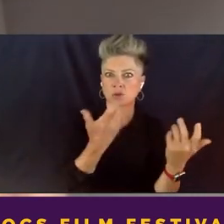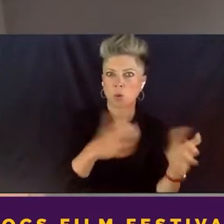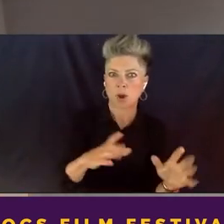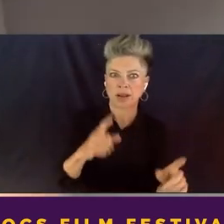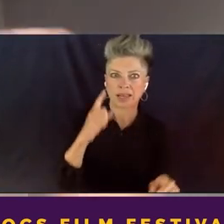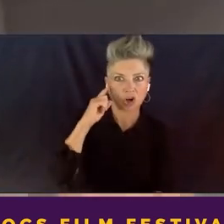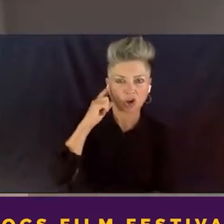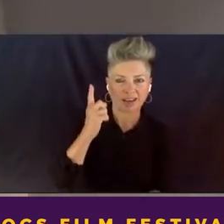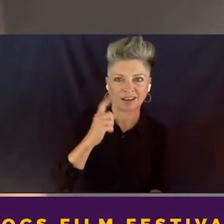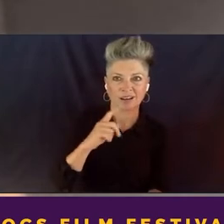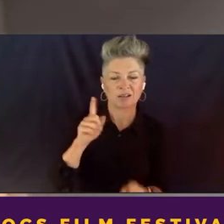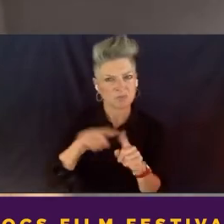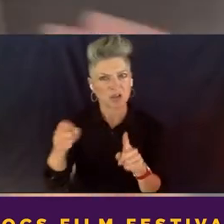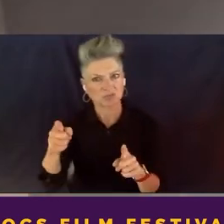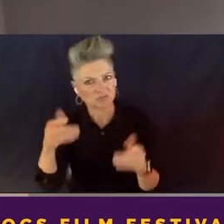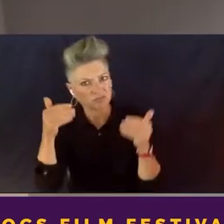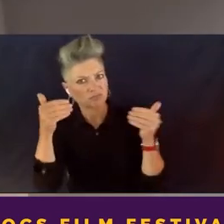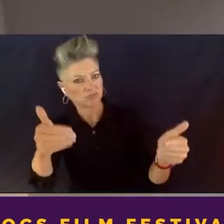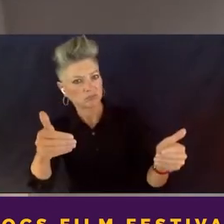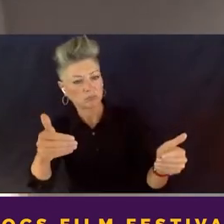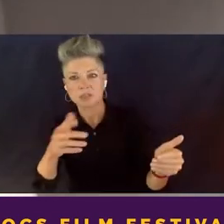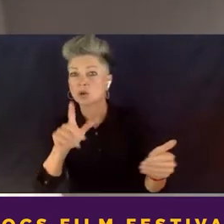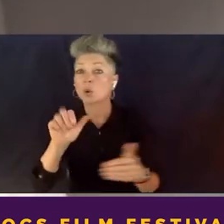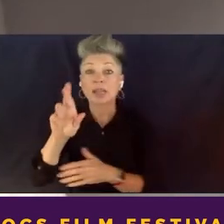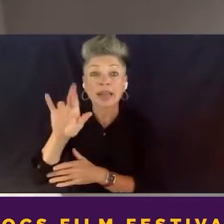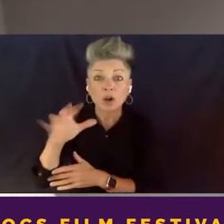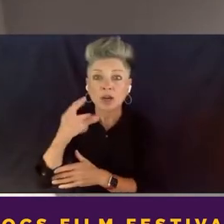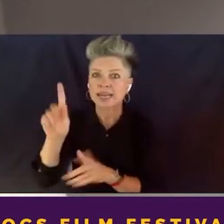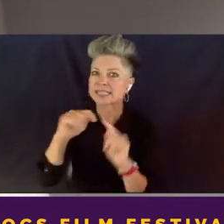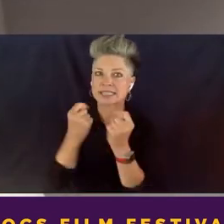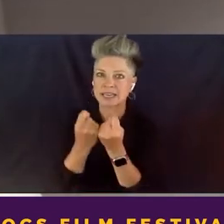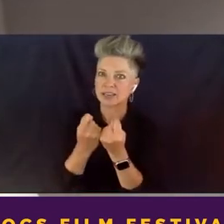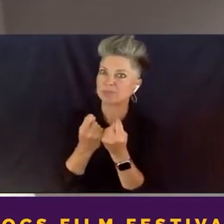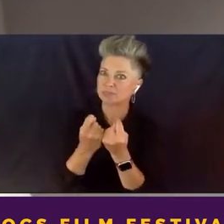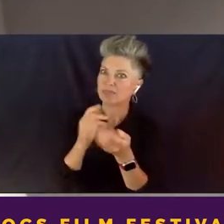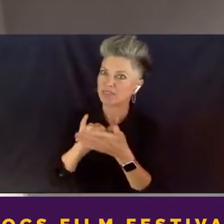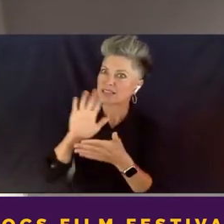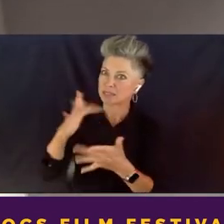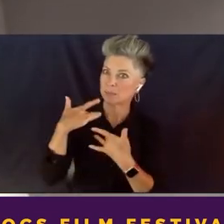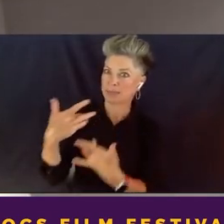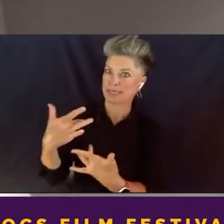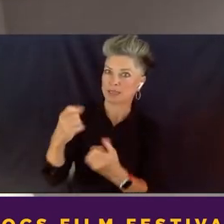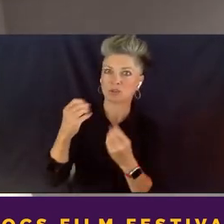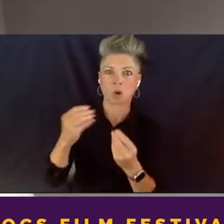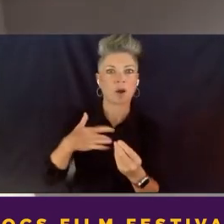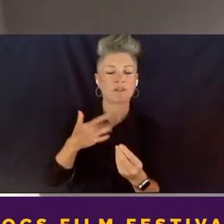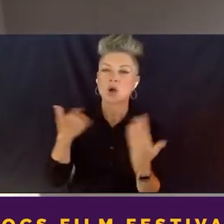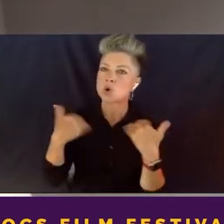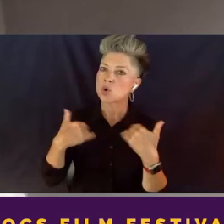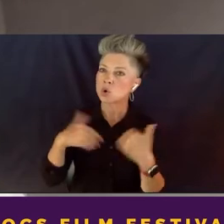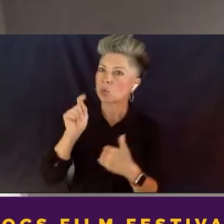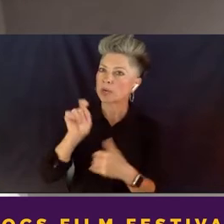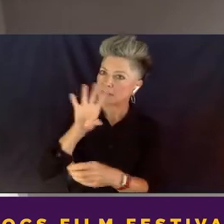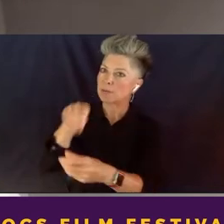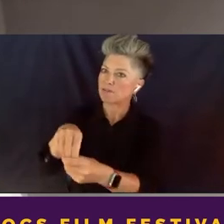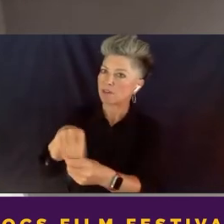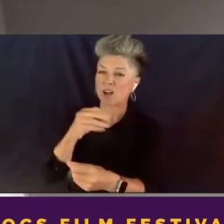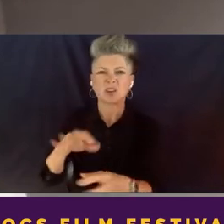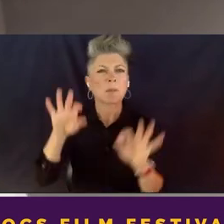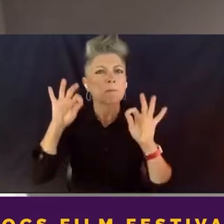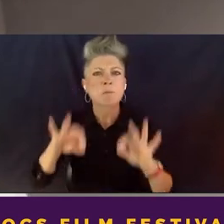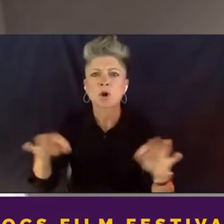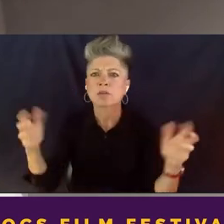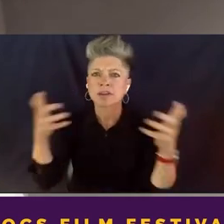team kind of are about all of that all at once, and I just knew we had to be involved, and I knew that it was the perfect match of like